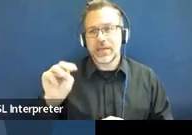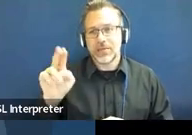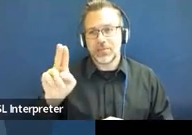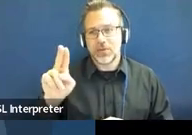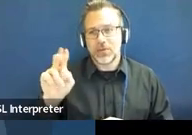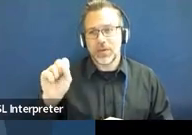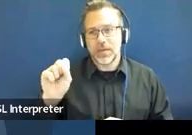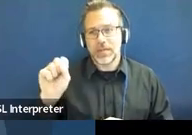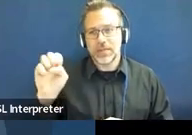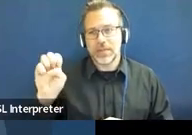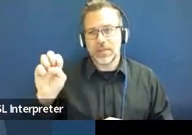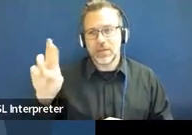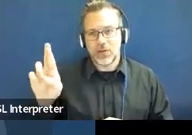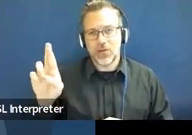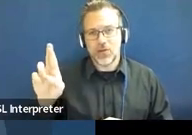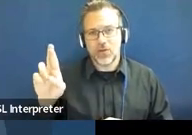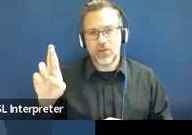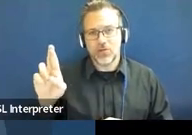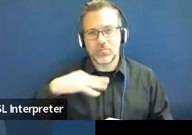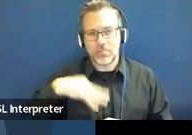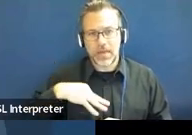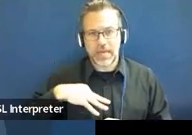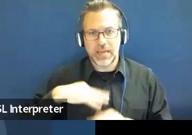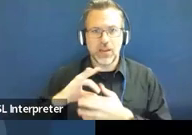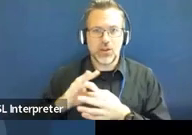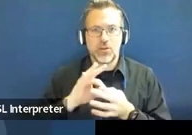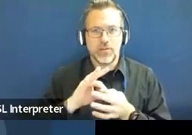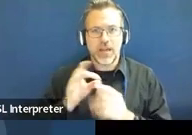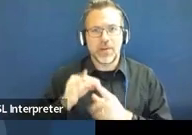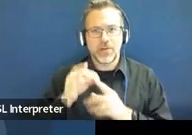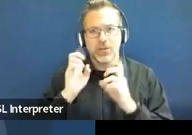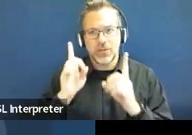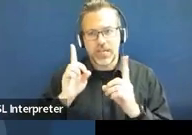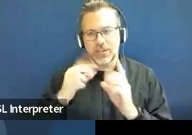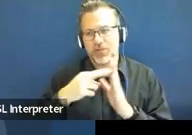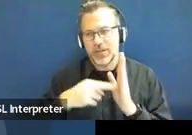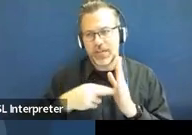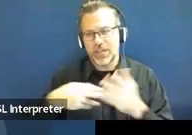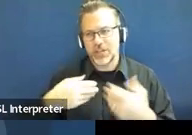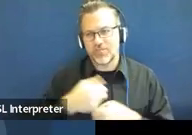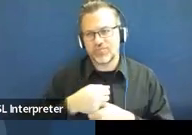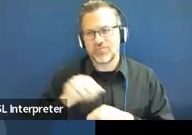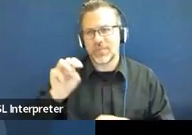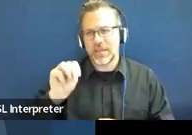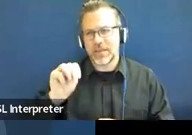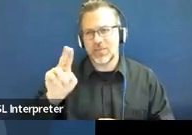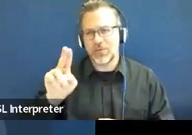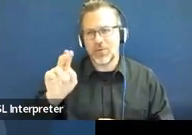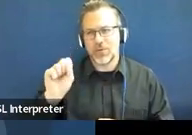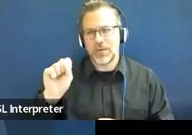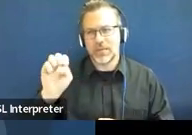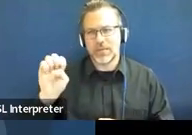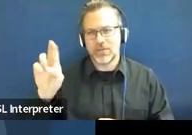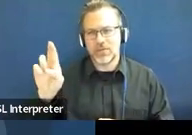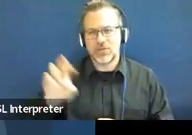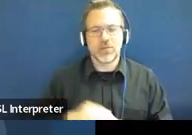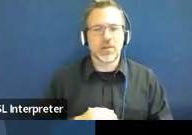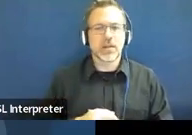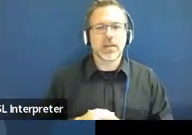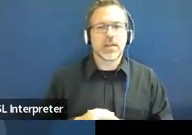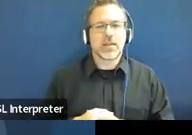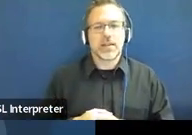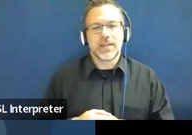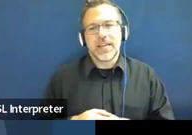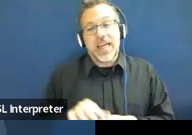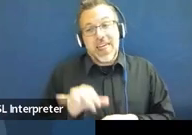Education Regulations, or MUSER, and this is a less easy